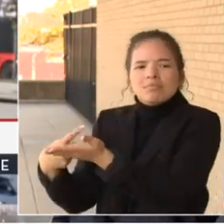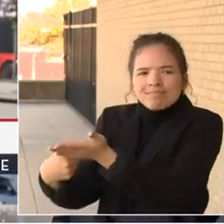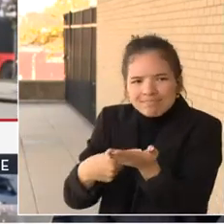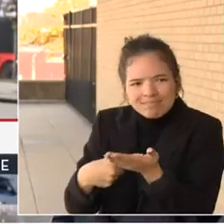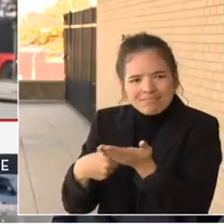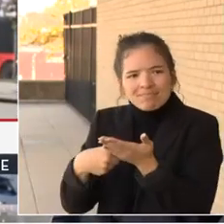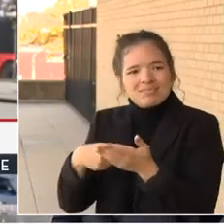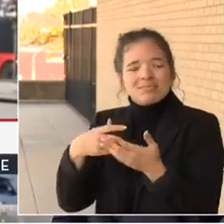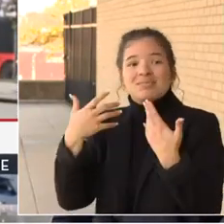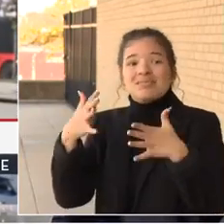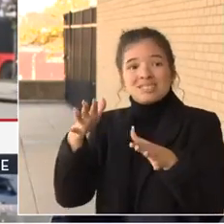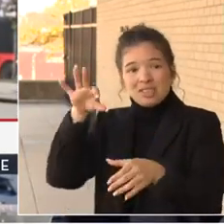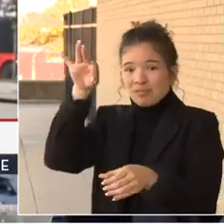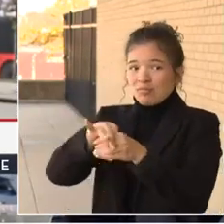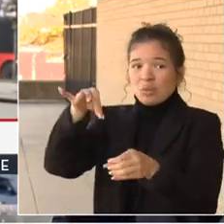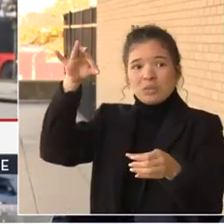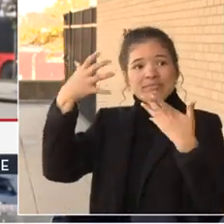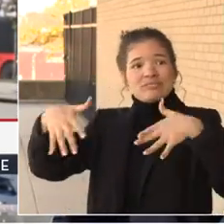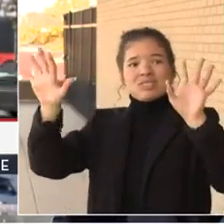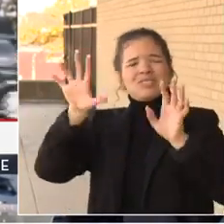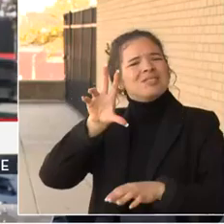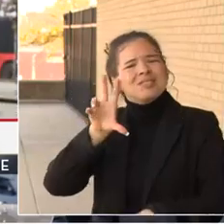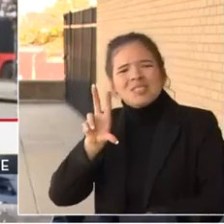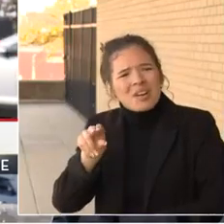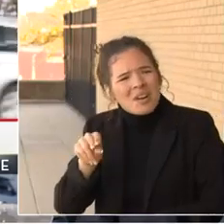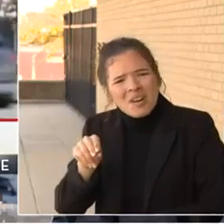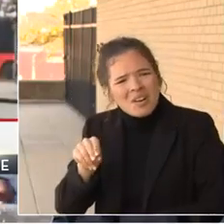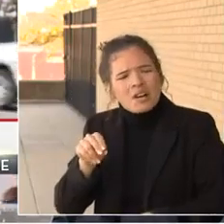But I think there's time to work on it.